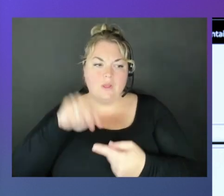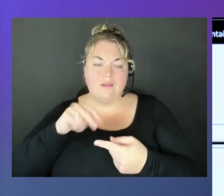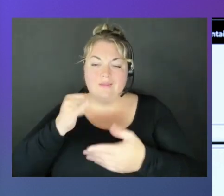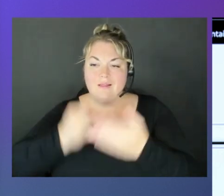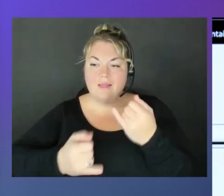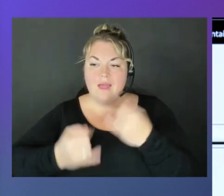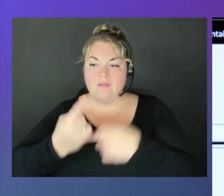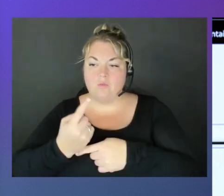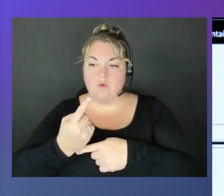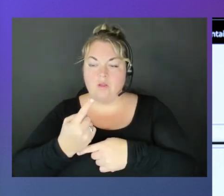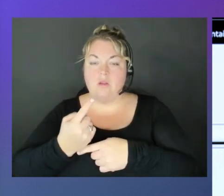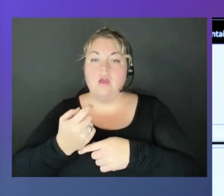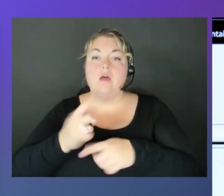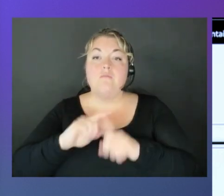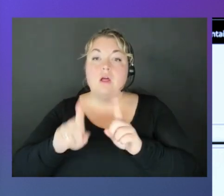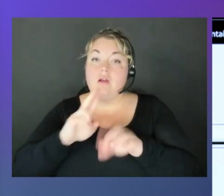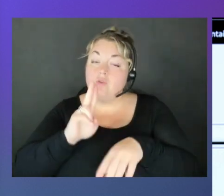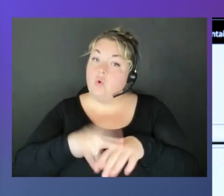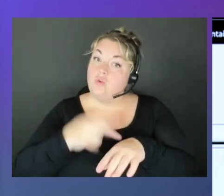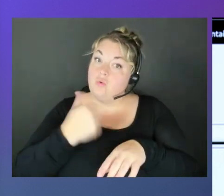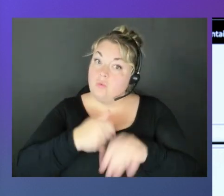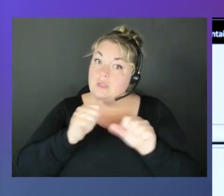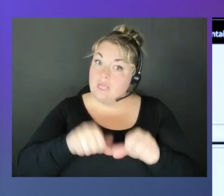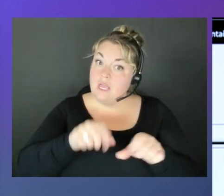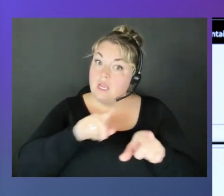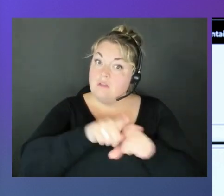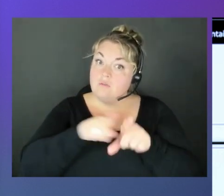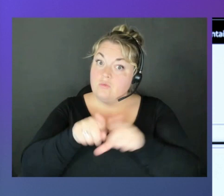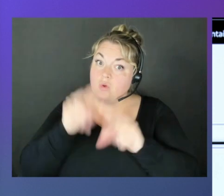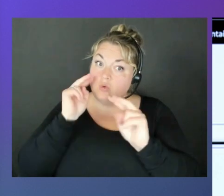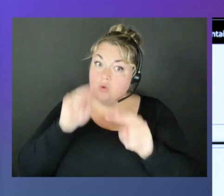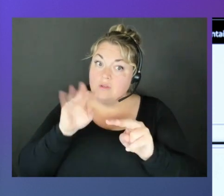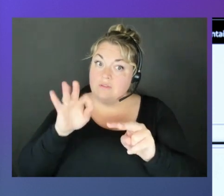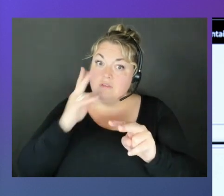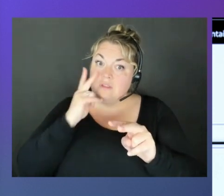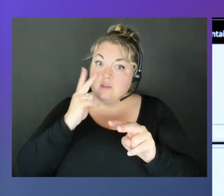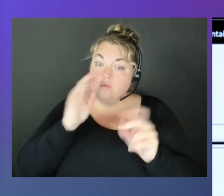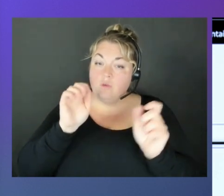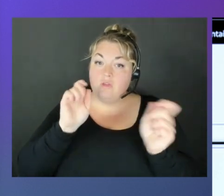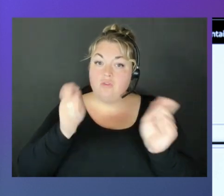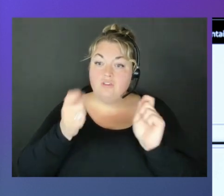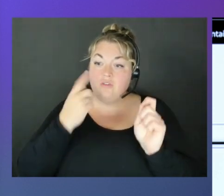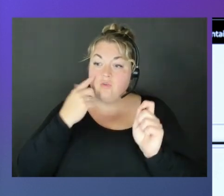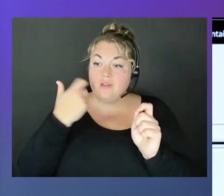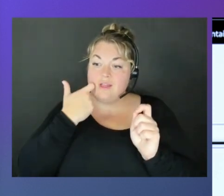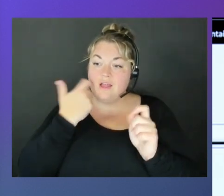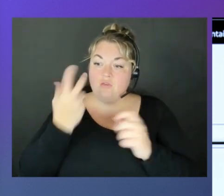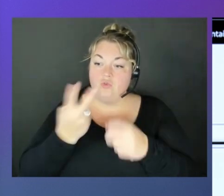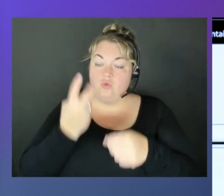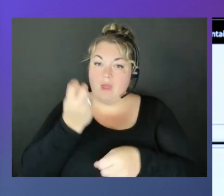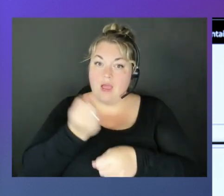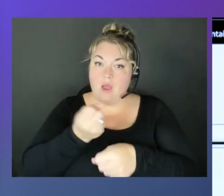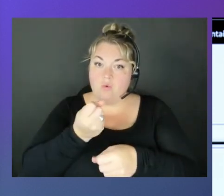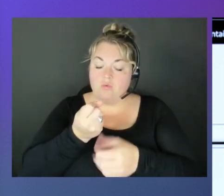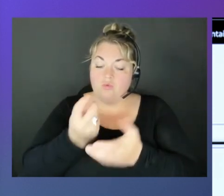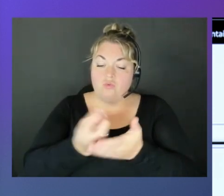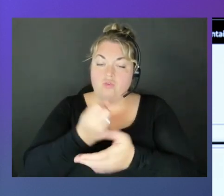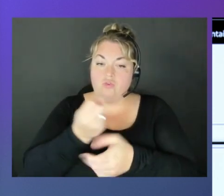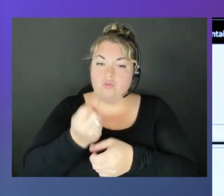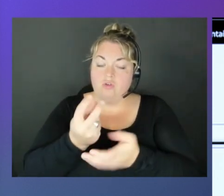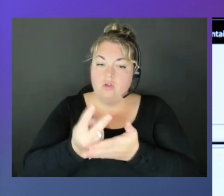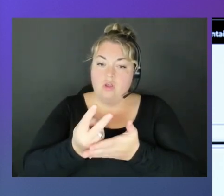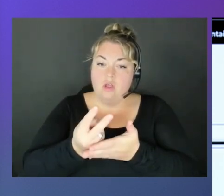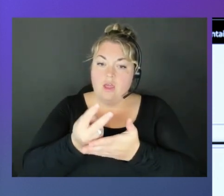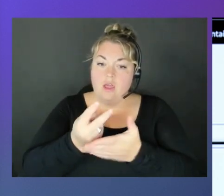but of course we can look at, for example, can change it to the last two hours. then you specify the vehicle name,